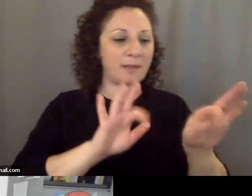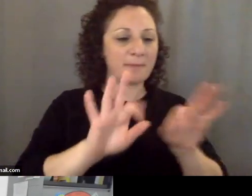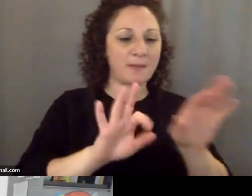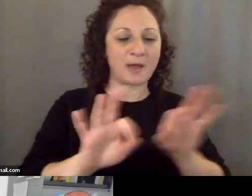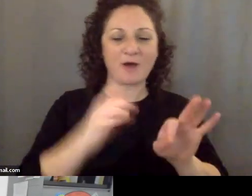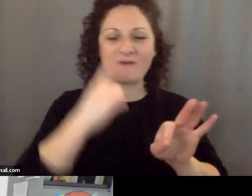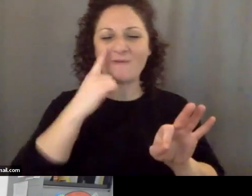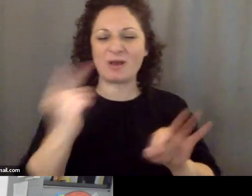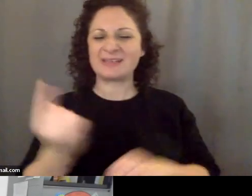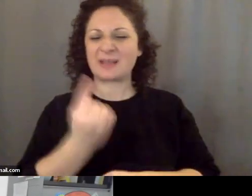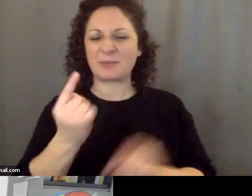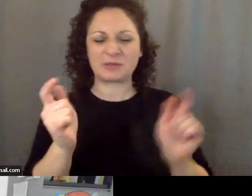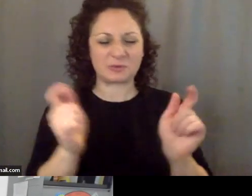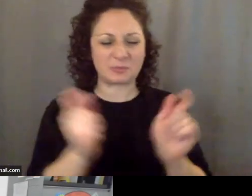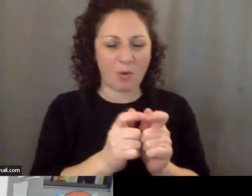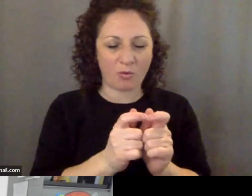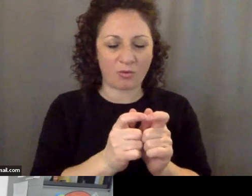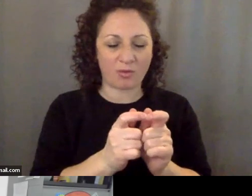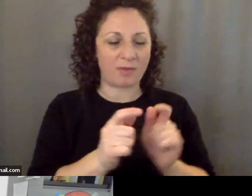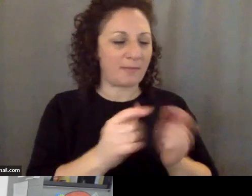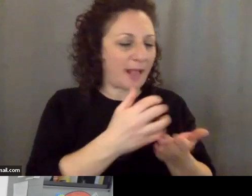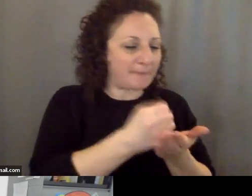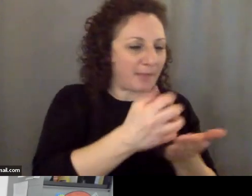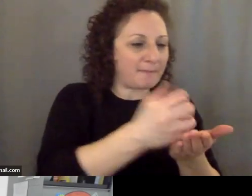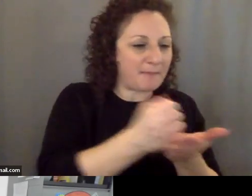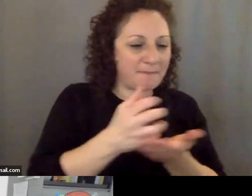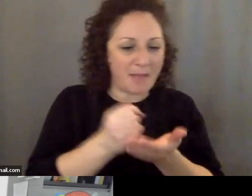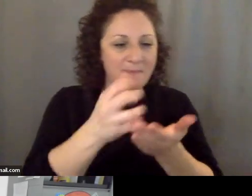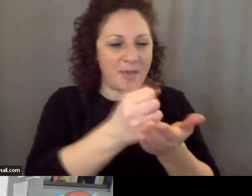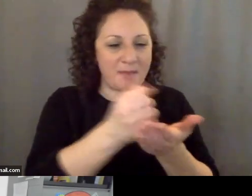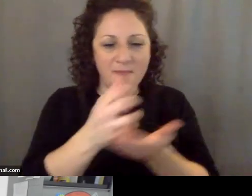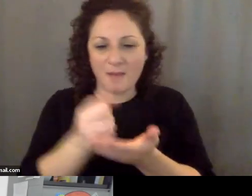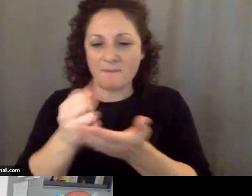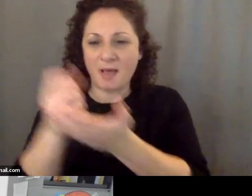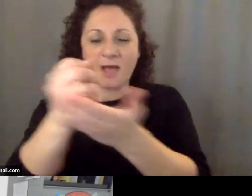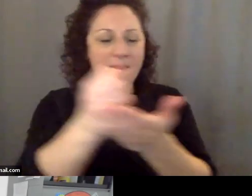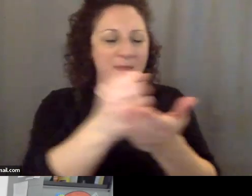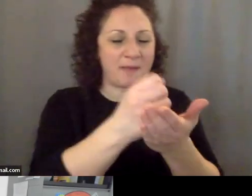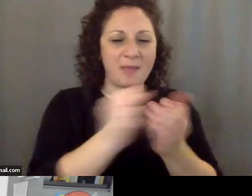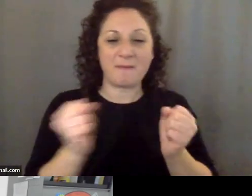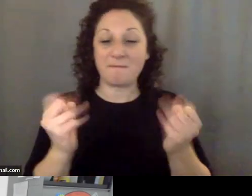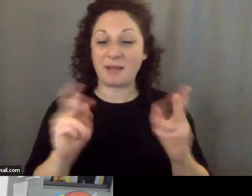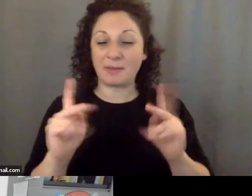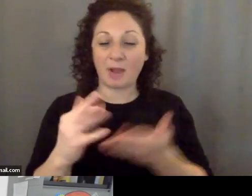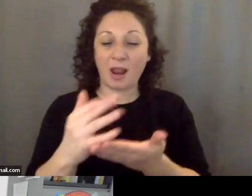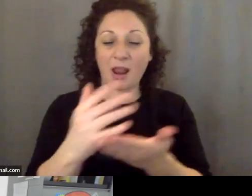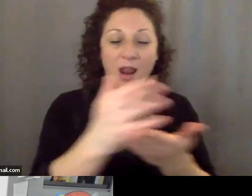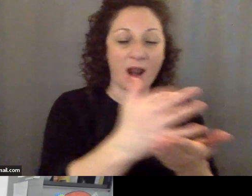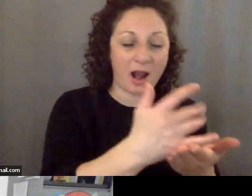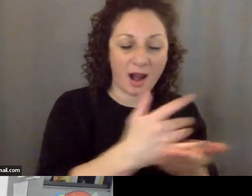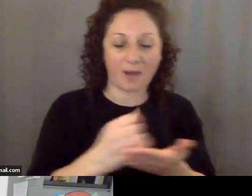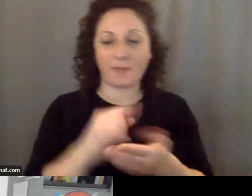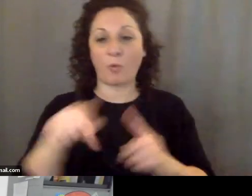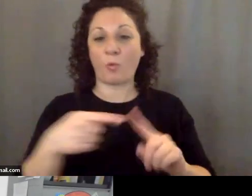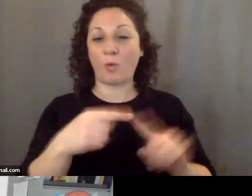then they put the sand the grains of sand into a jar again and it makes a coherent whole. You see what I mean.